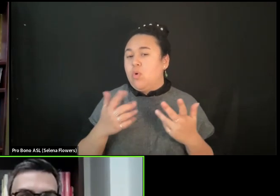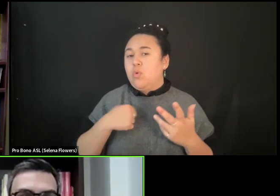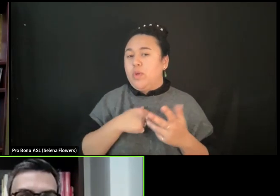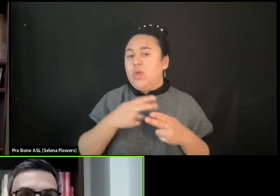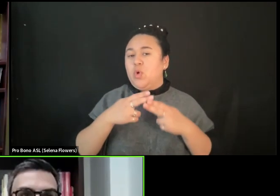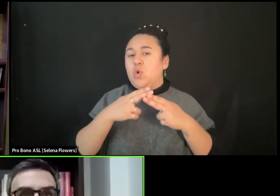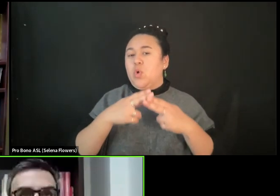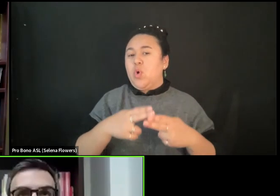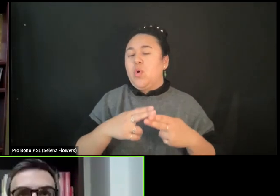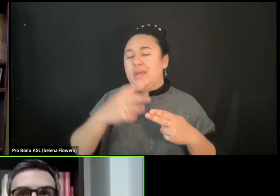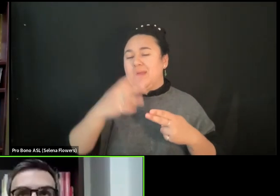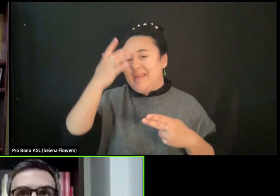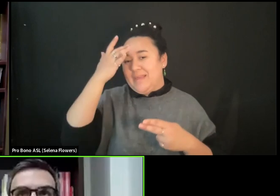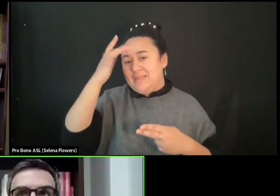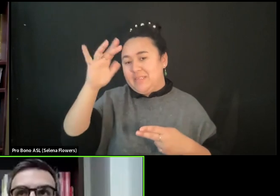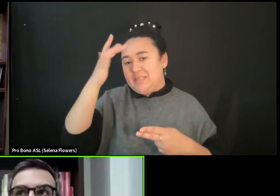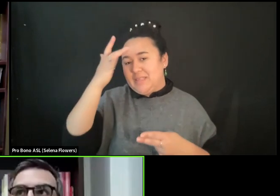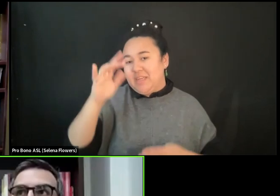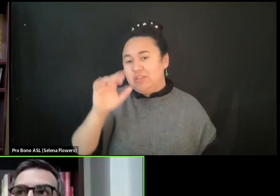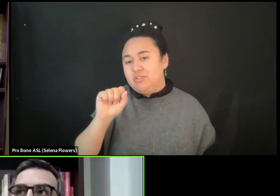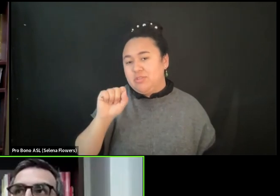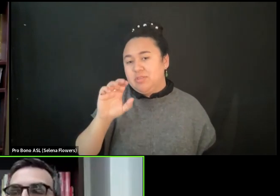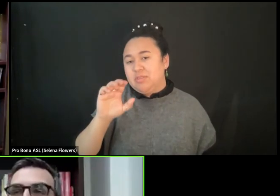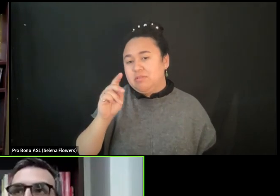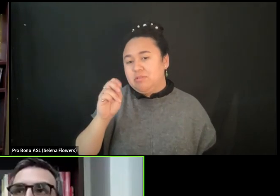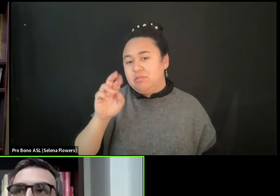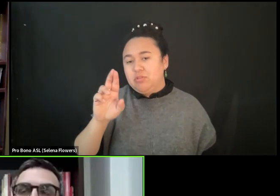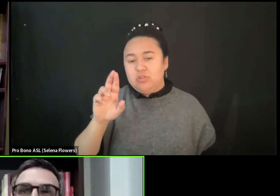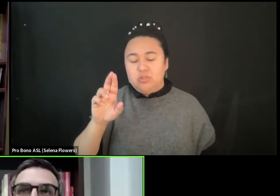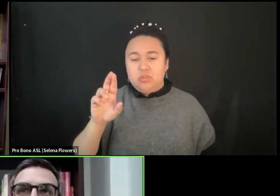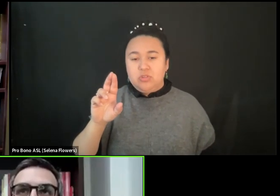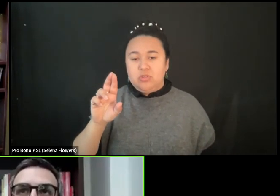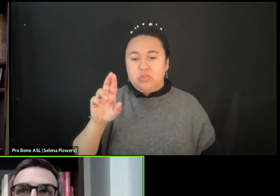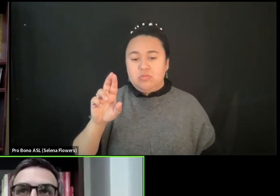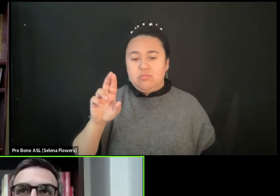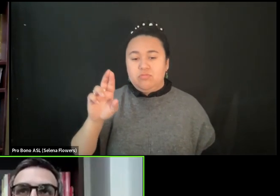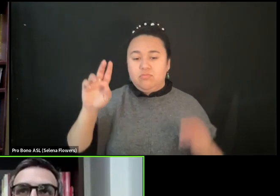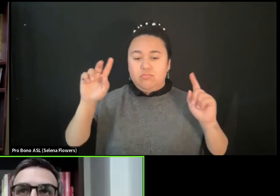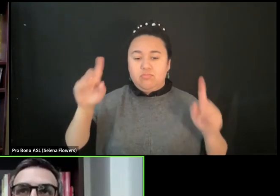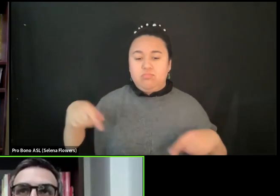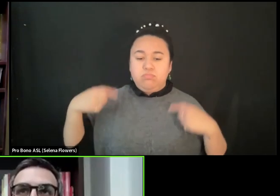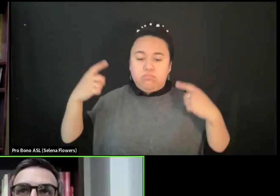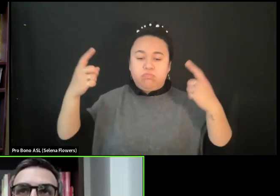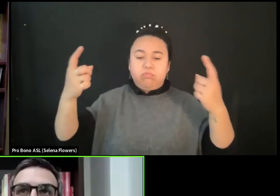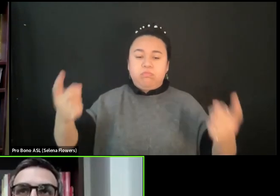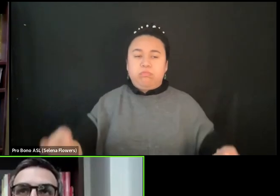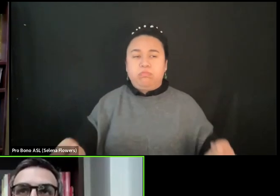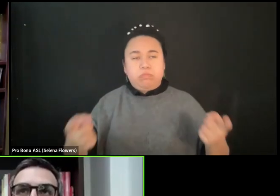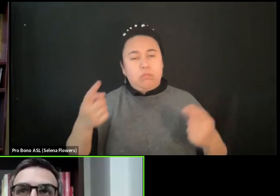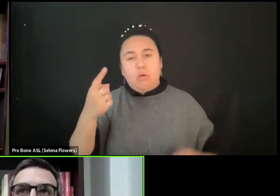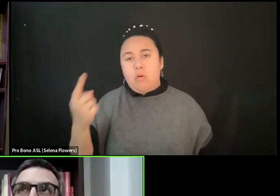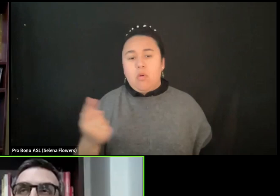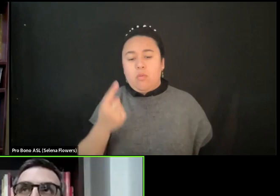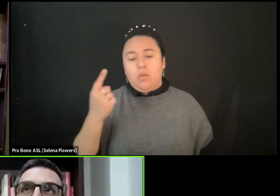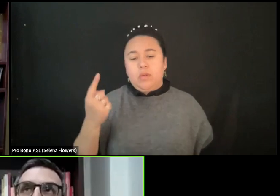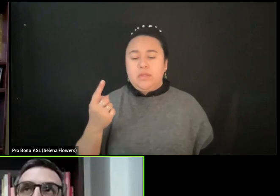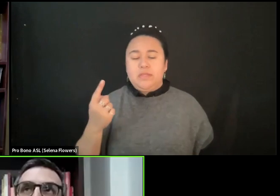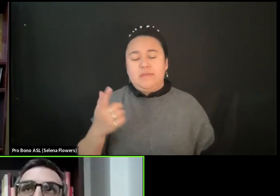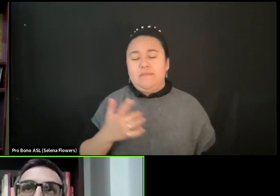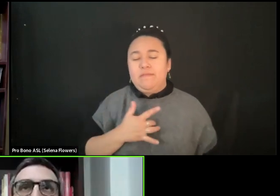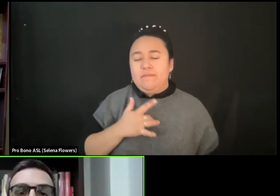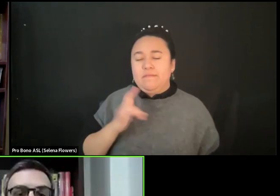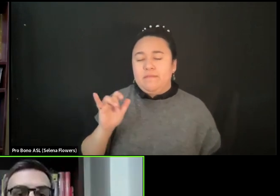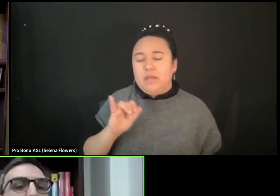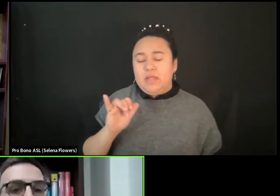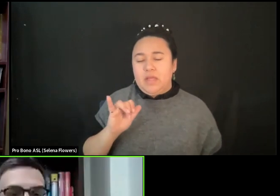kind of always had this feeling of having